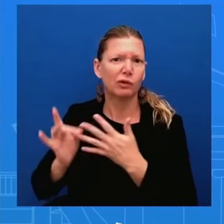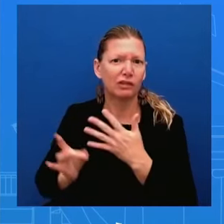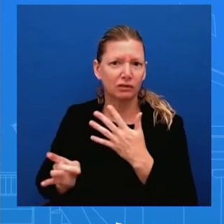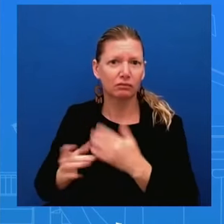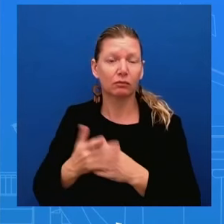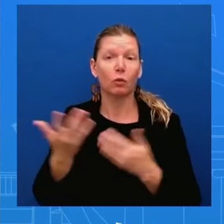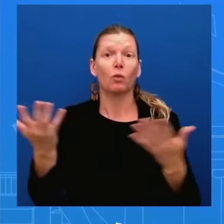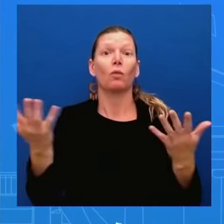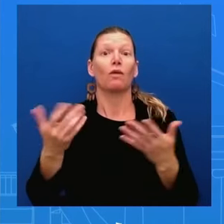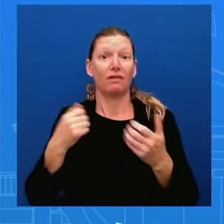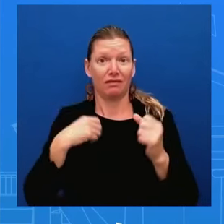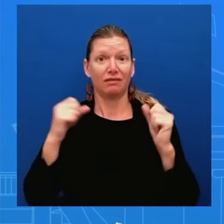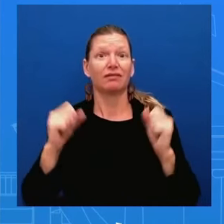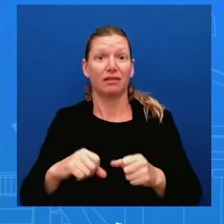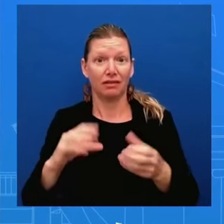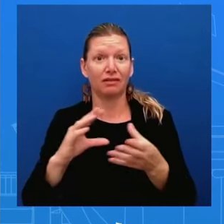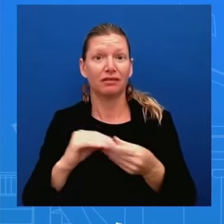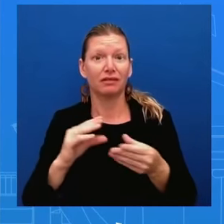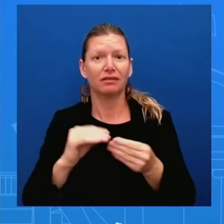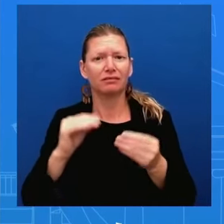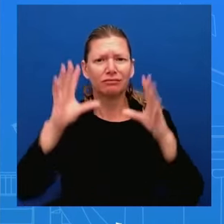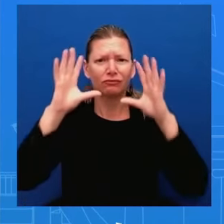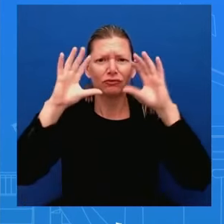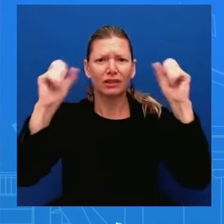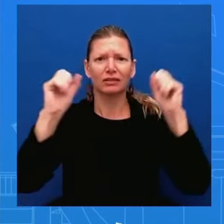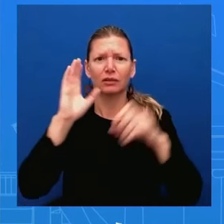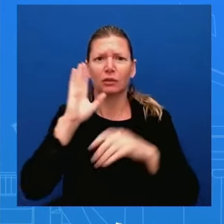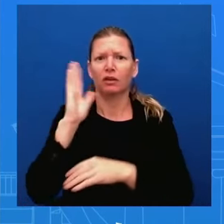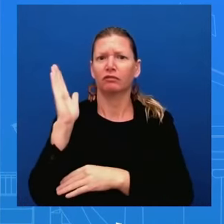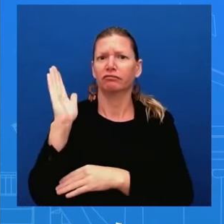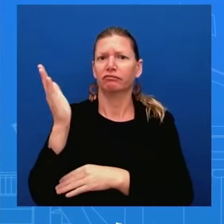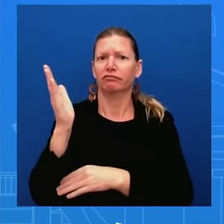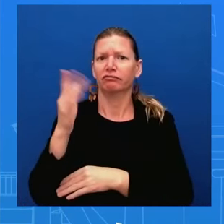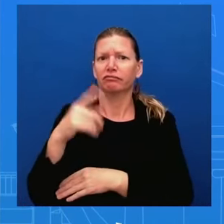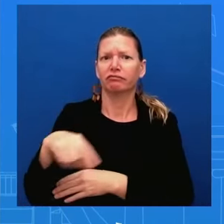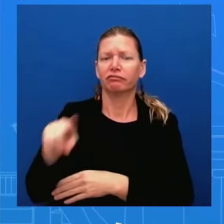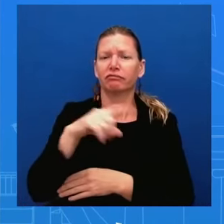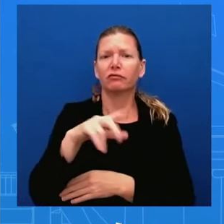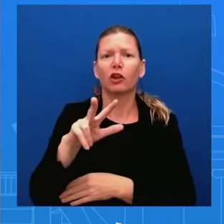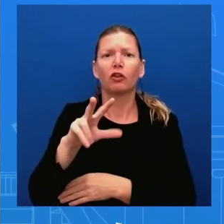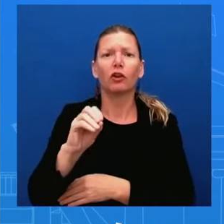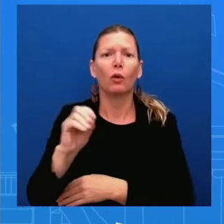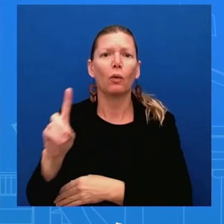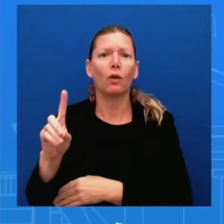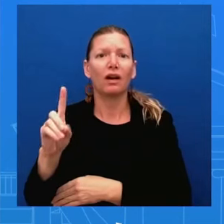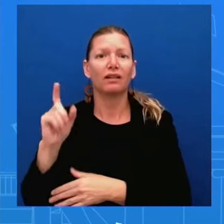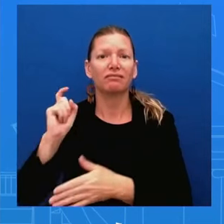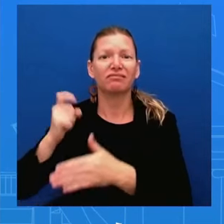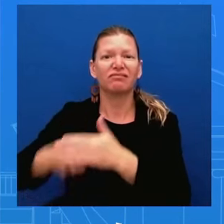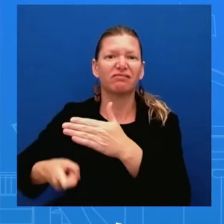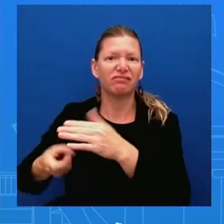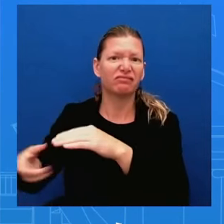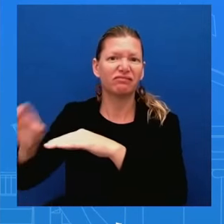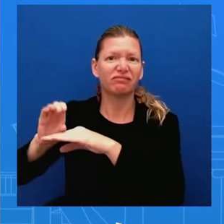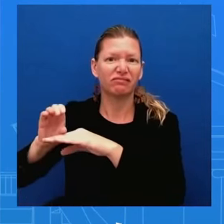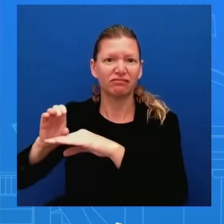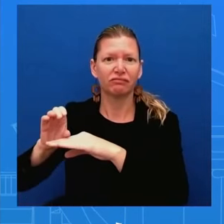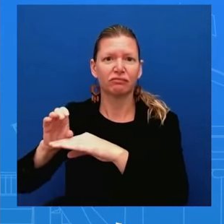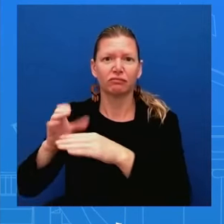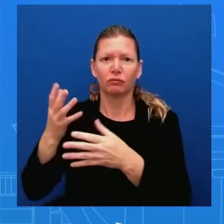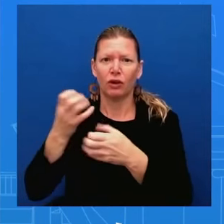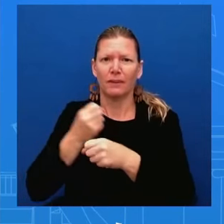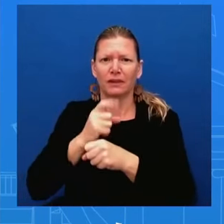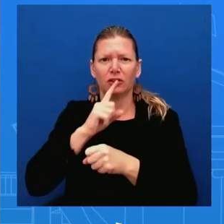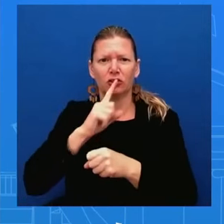today as it relates to 301 uh tariffs making sure that he's protecting american workers protecting american businesses making sure that uh when